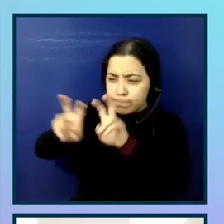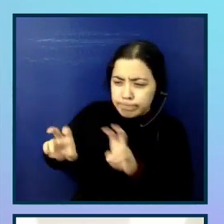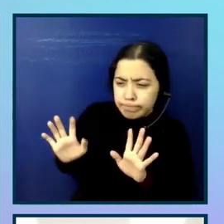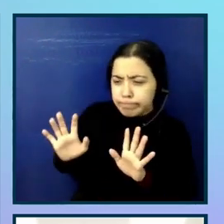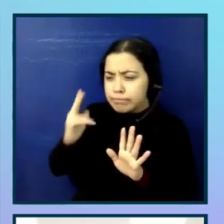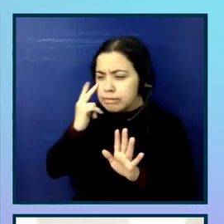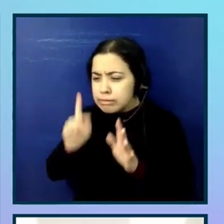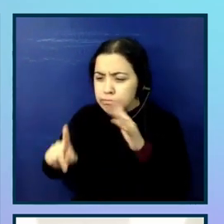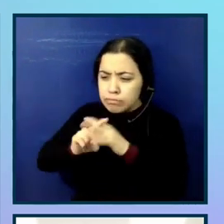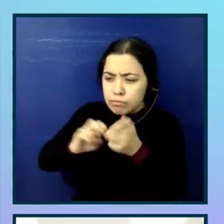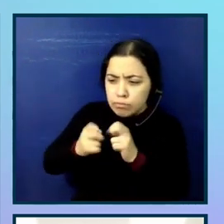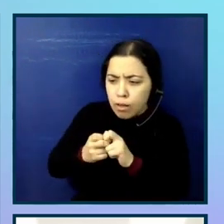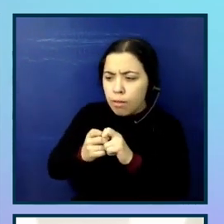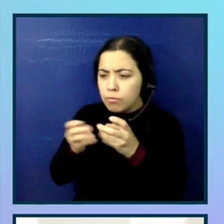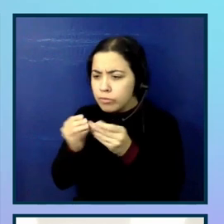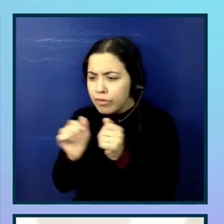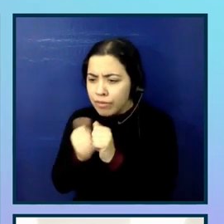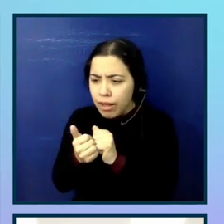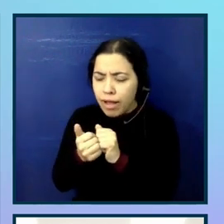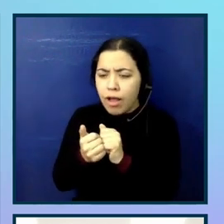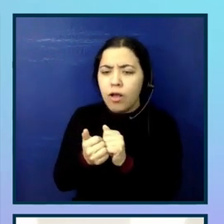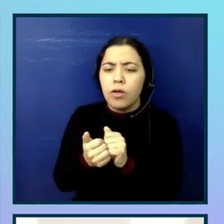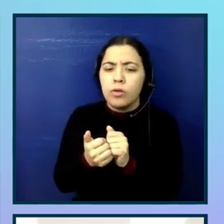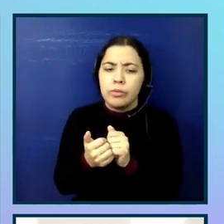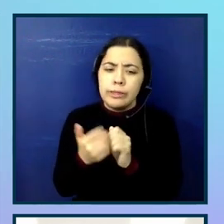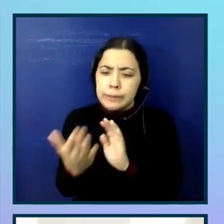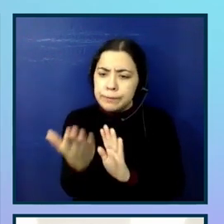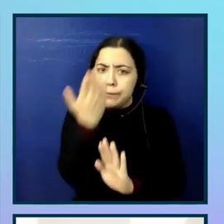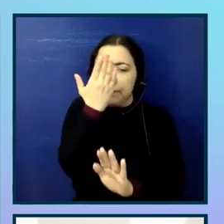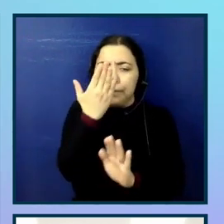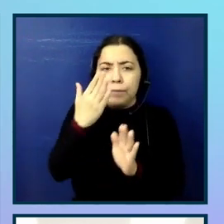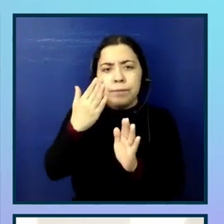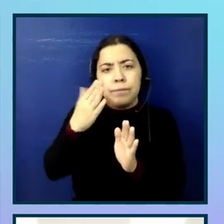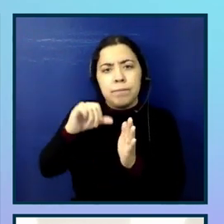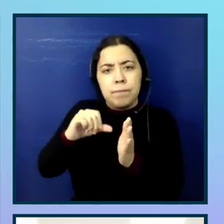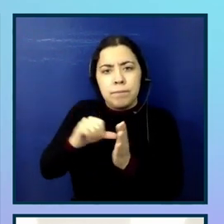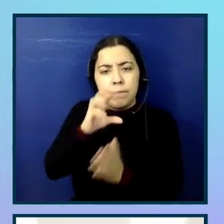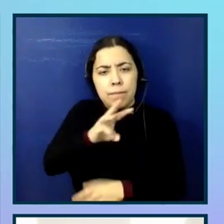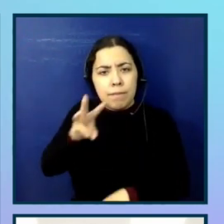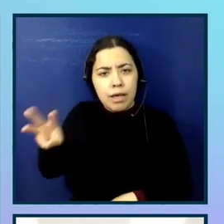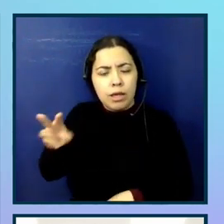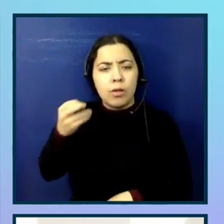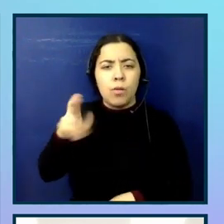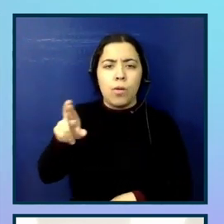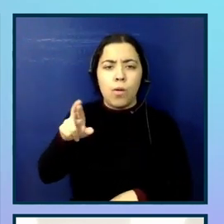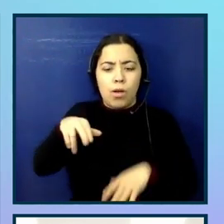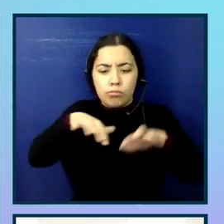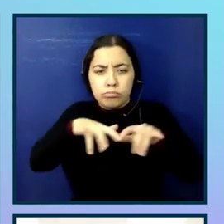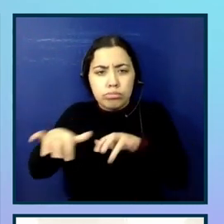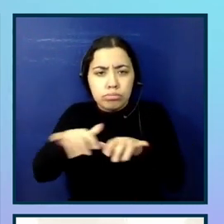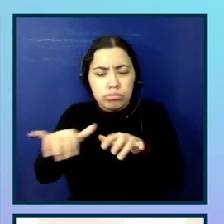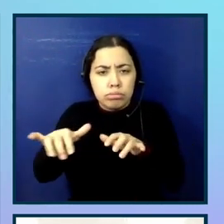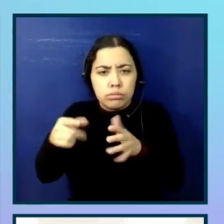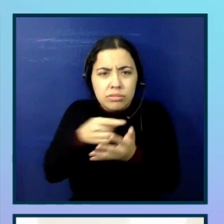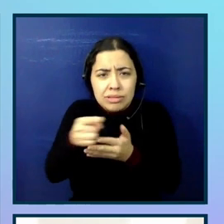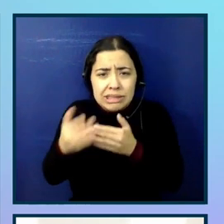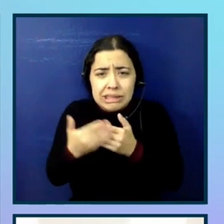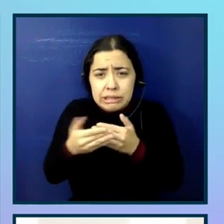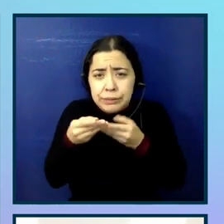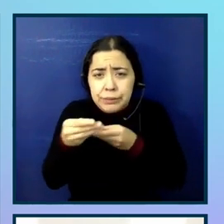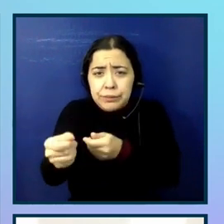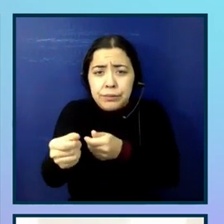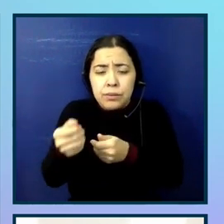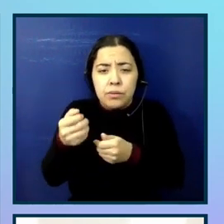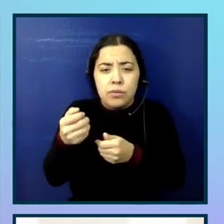test manually, like zooming in on pages, keyboard navigation, and screen reader checks. So these, again, were really successful as the teams got